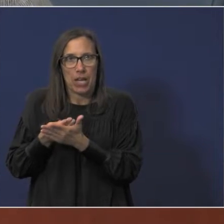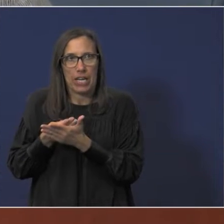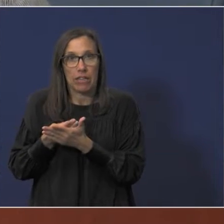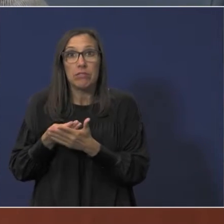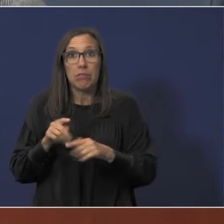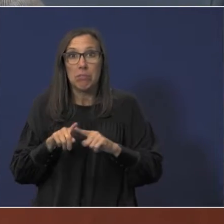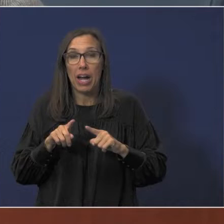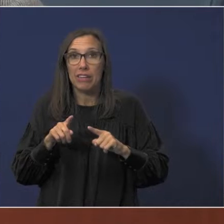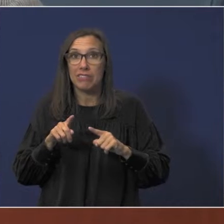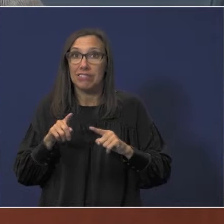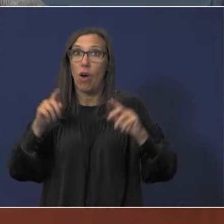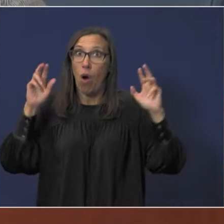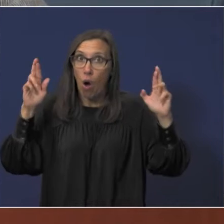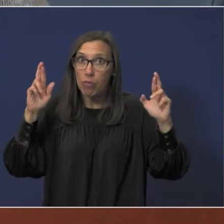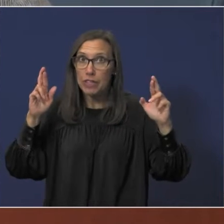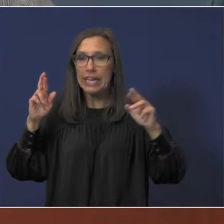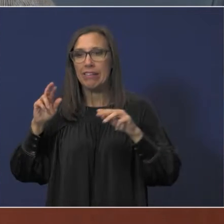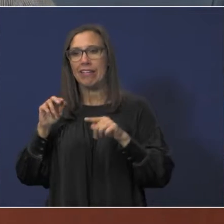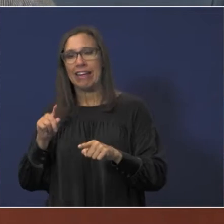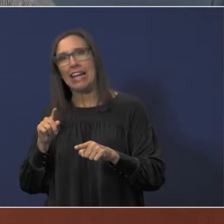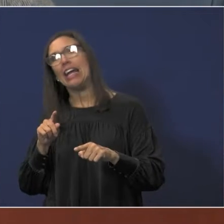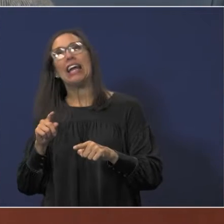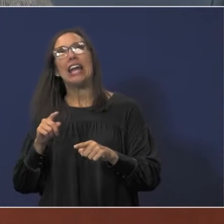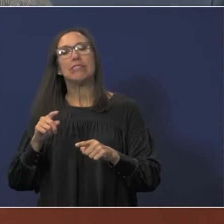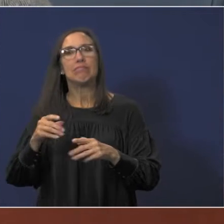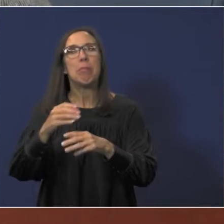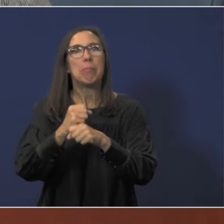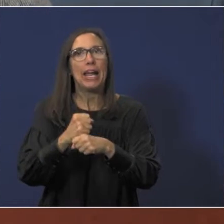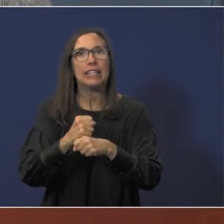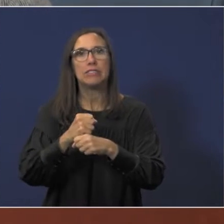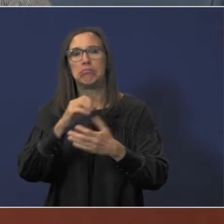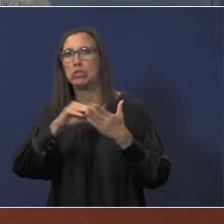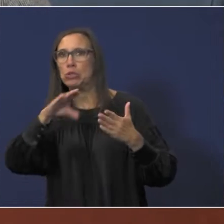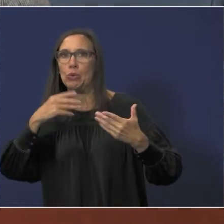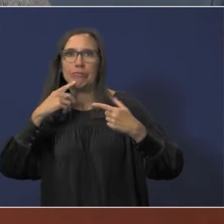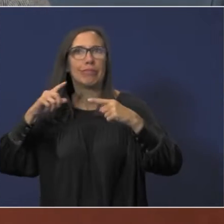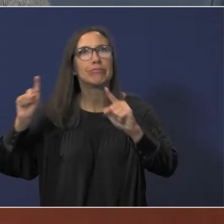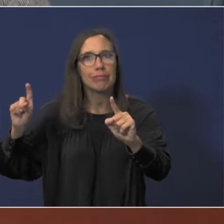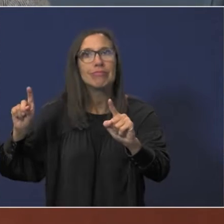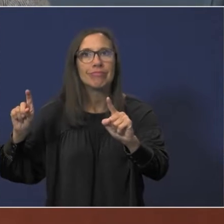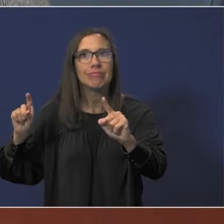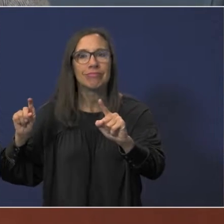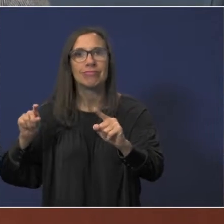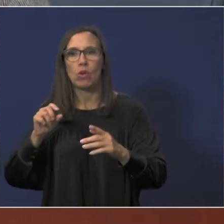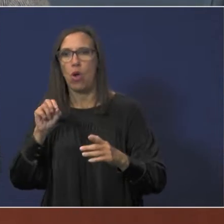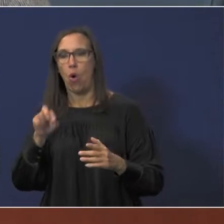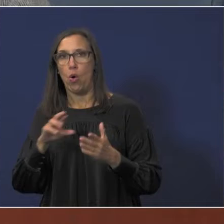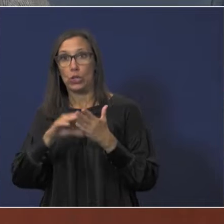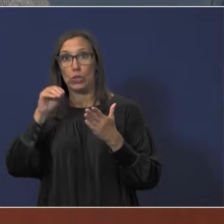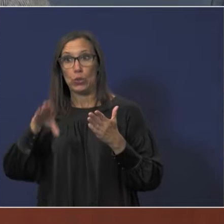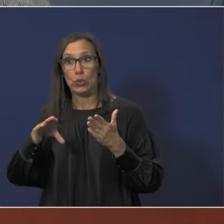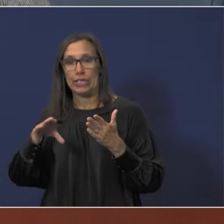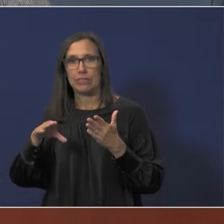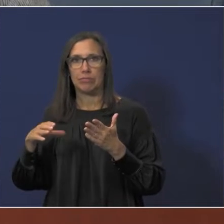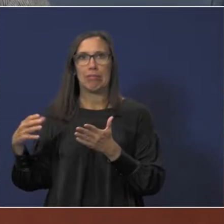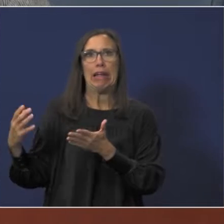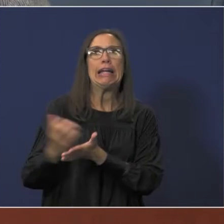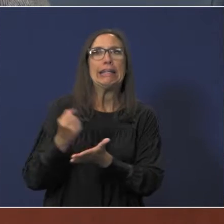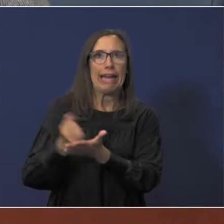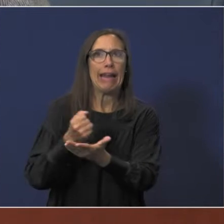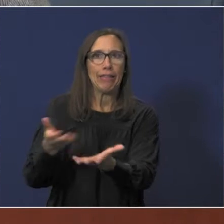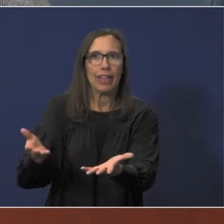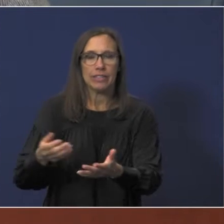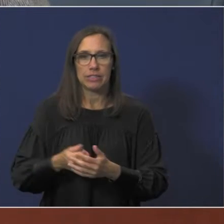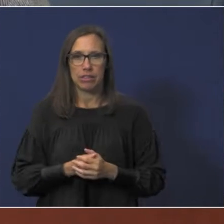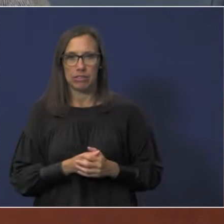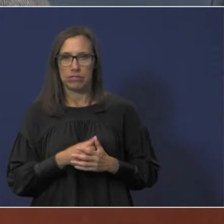hope, student attainment for our students. So